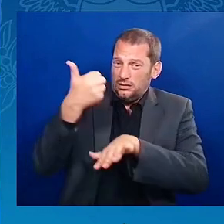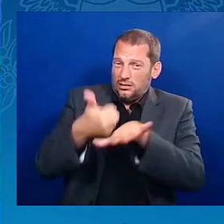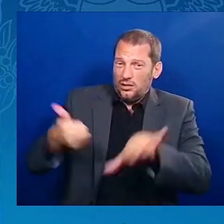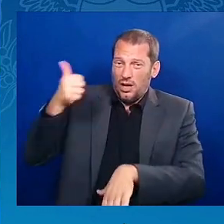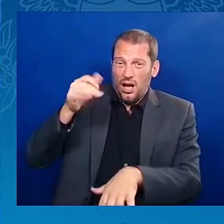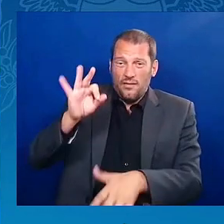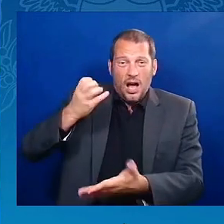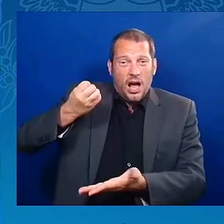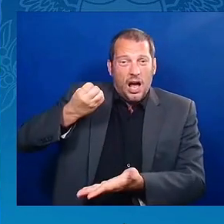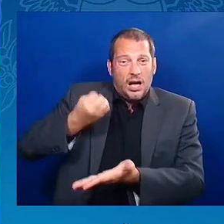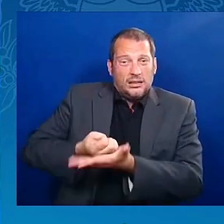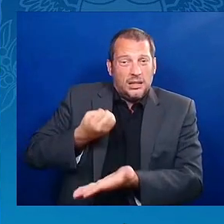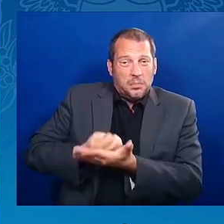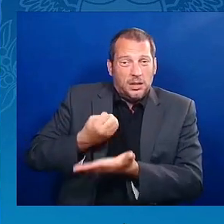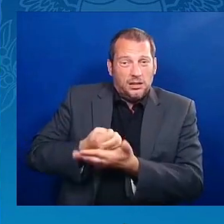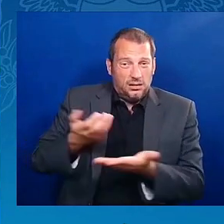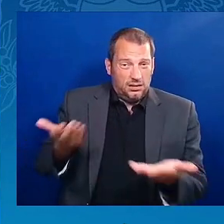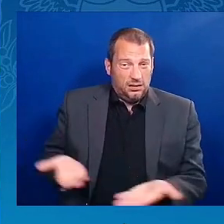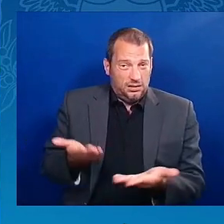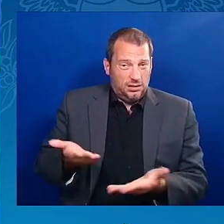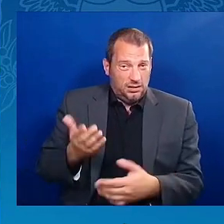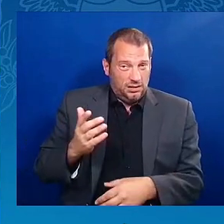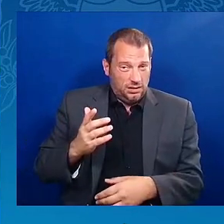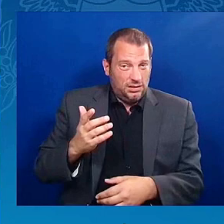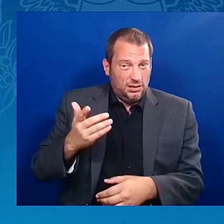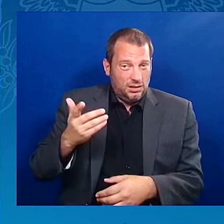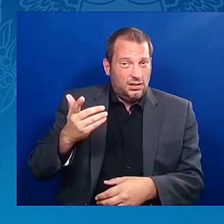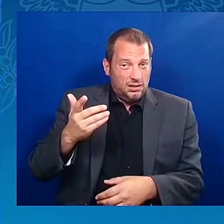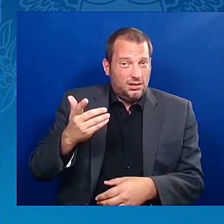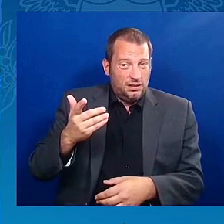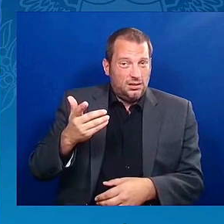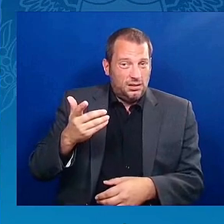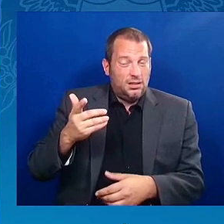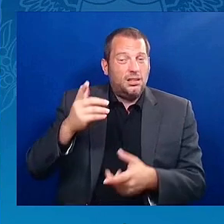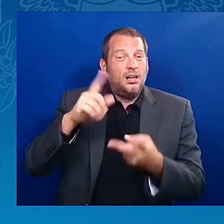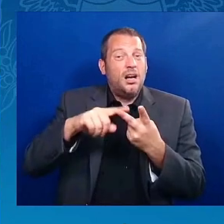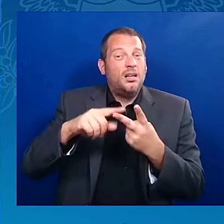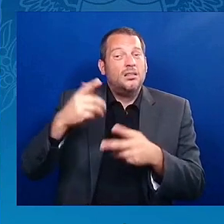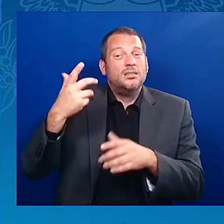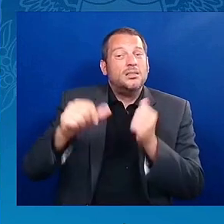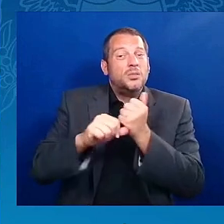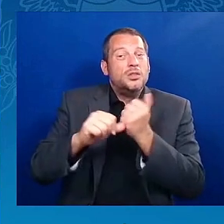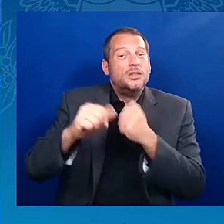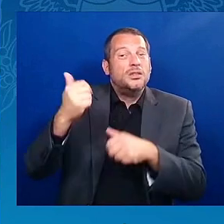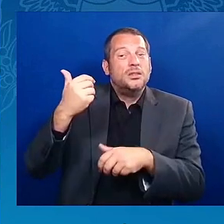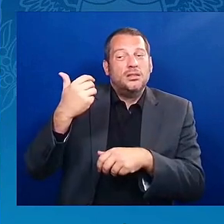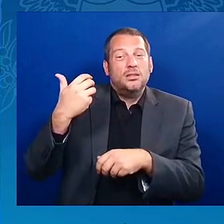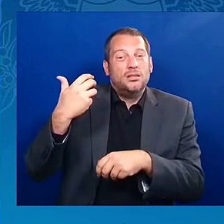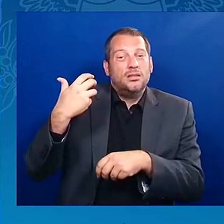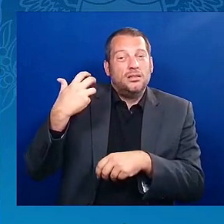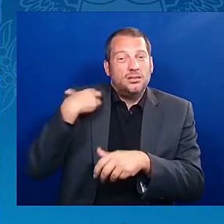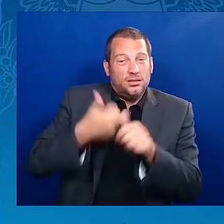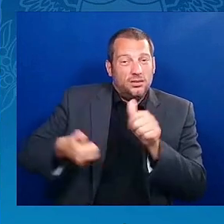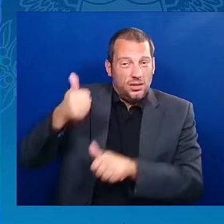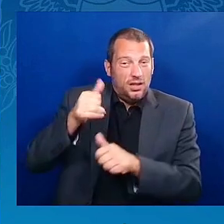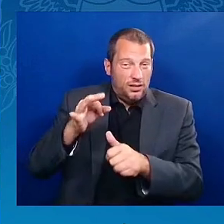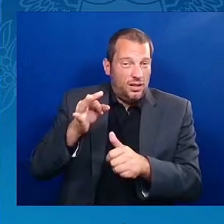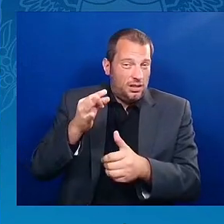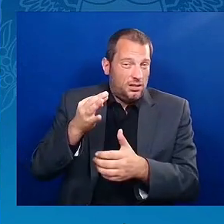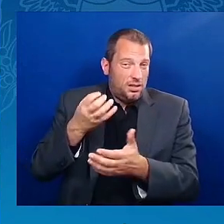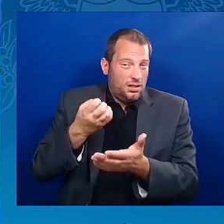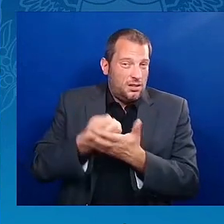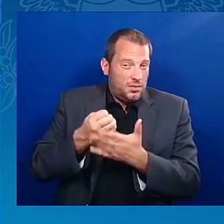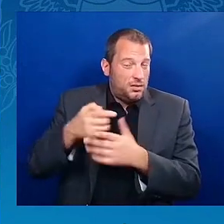black folks are three times less likely to apply for these things. But we got to let people know that it's there so that they will apply